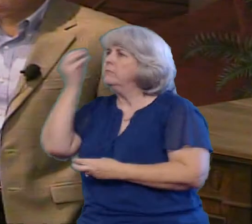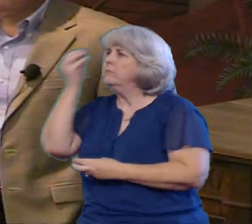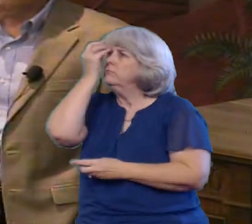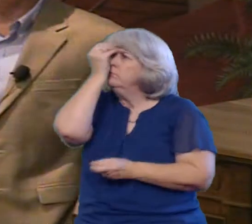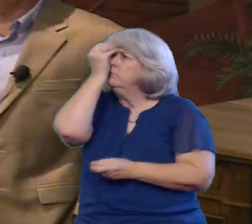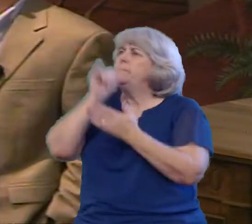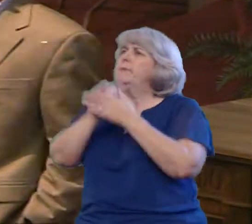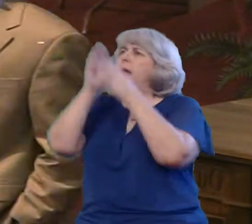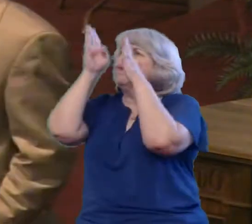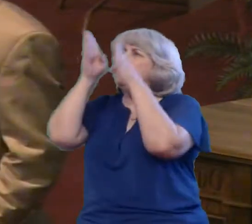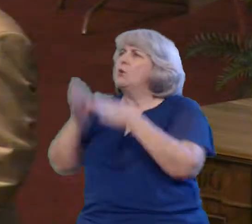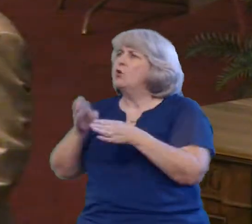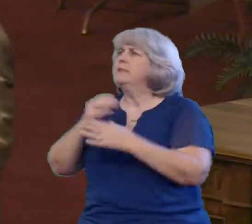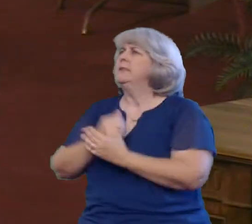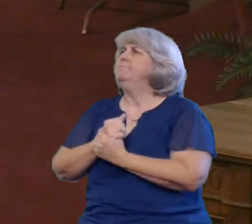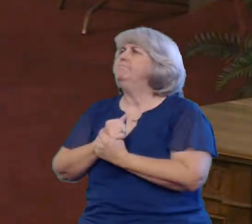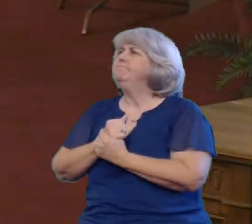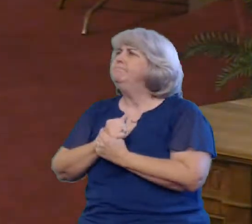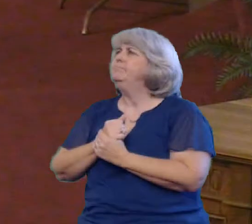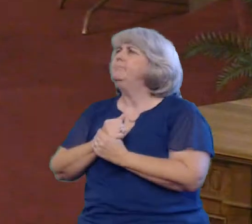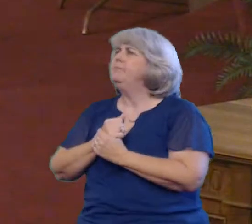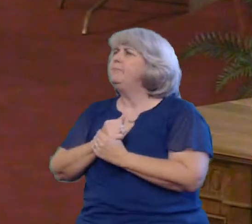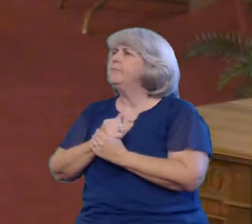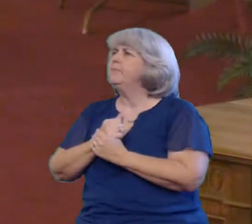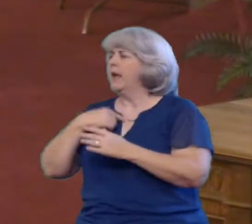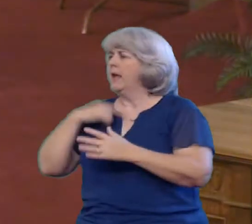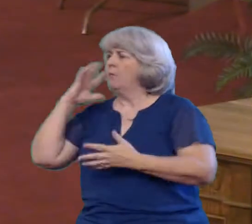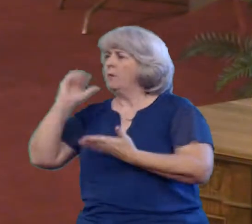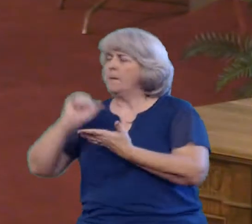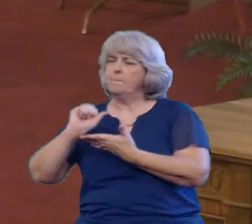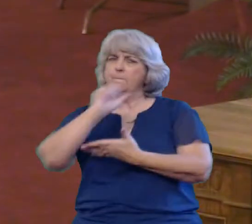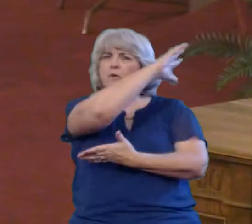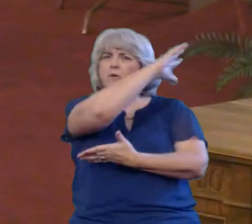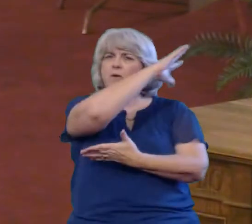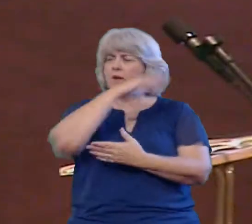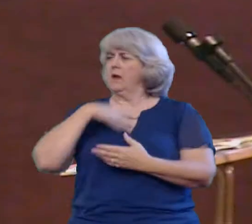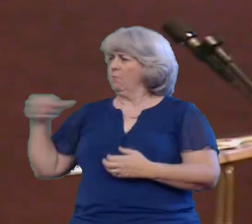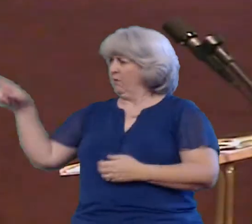And I'm going to put this message up here on the board here in a minute And I want you to send that text this person